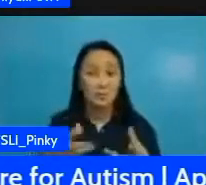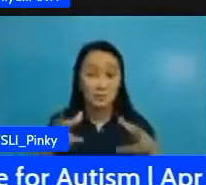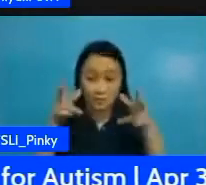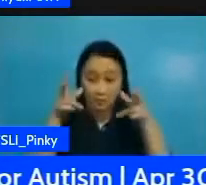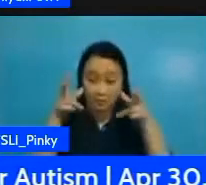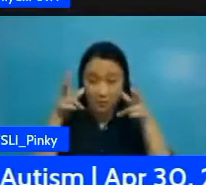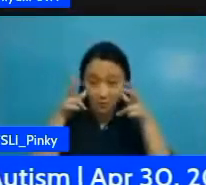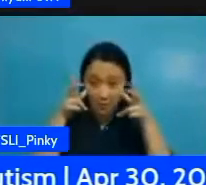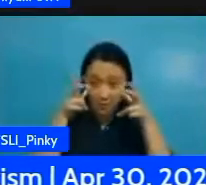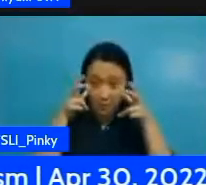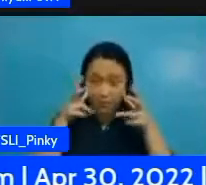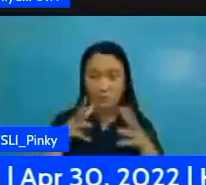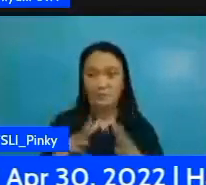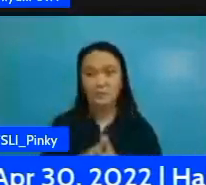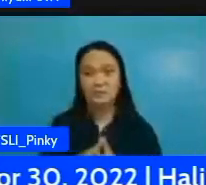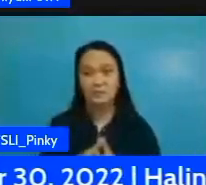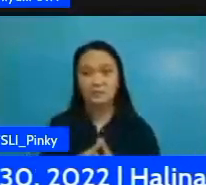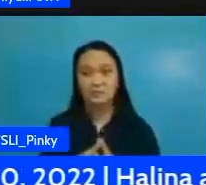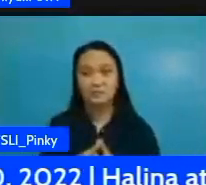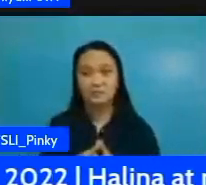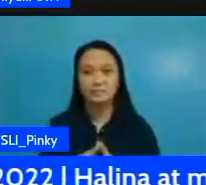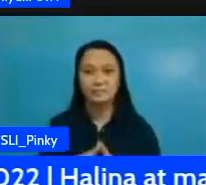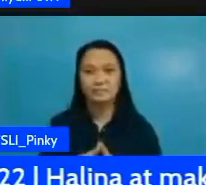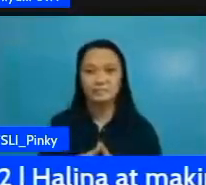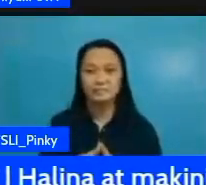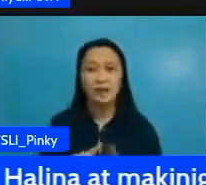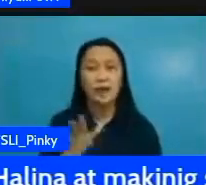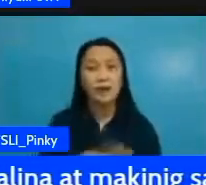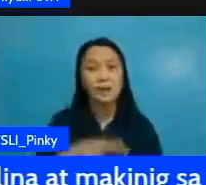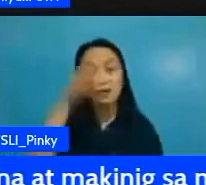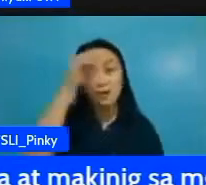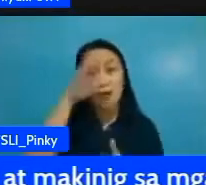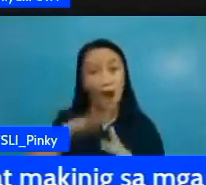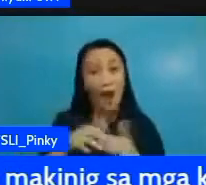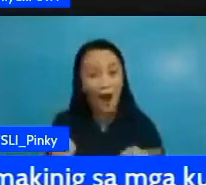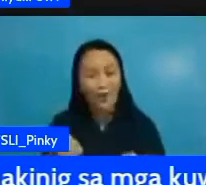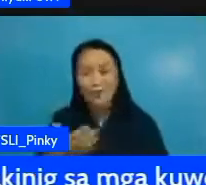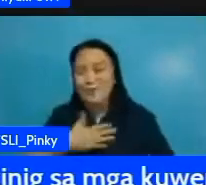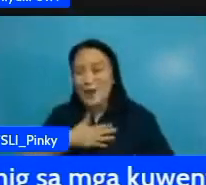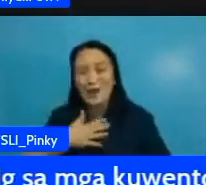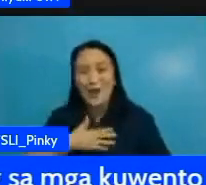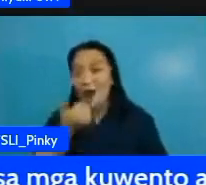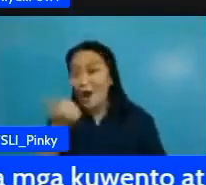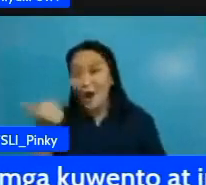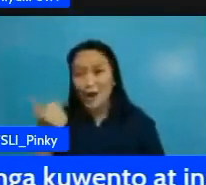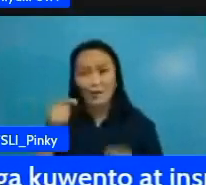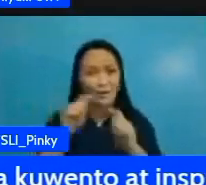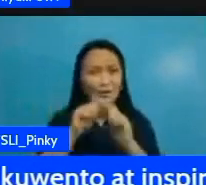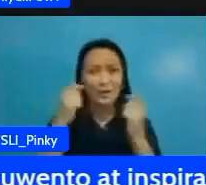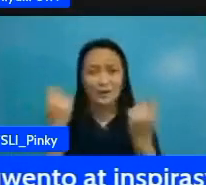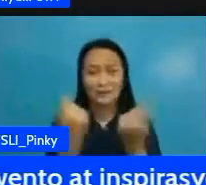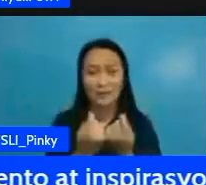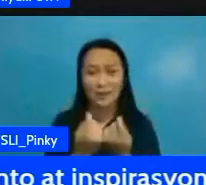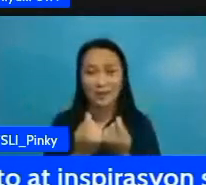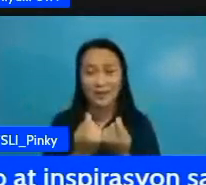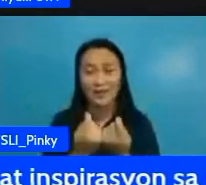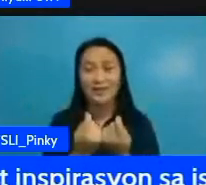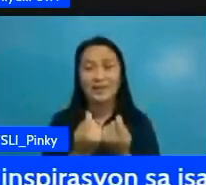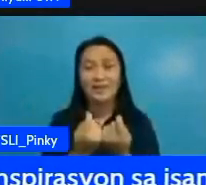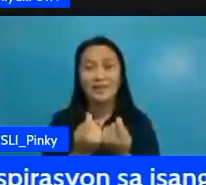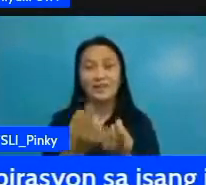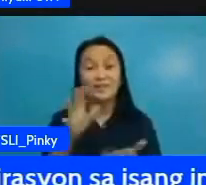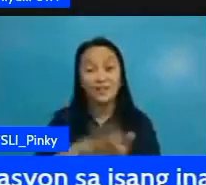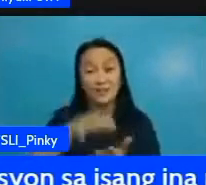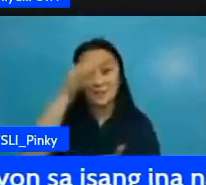they learned how to be happy for their other teammates they learned that teammates and coaches and spectators also need